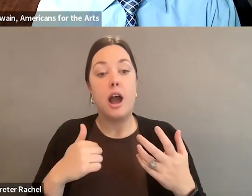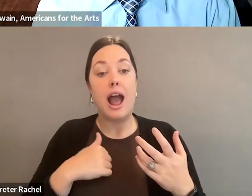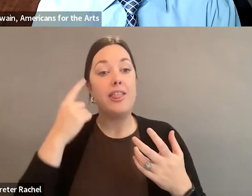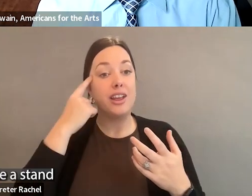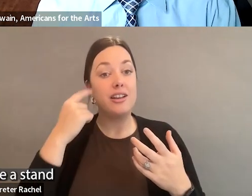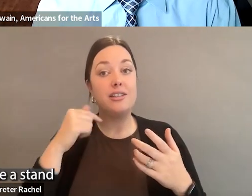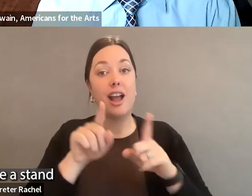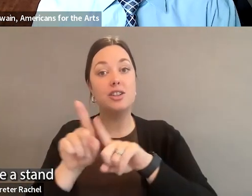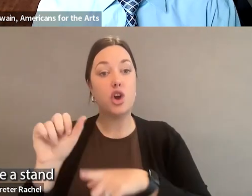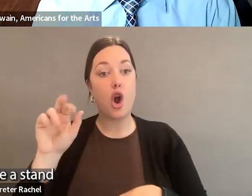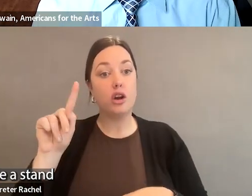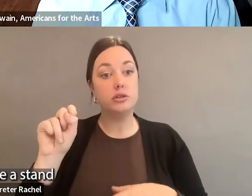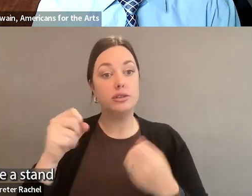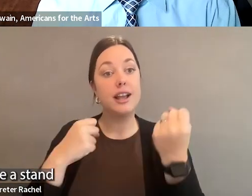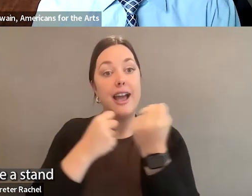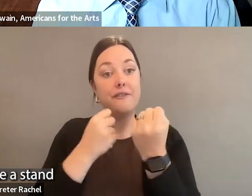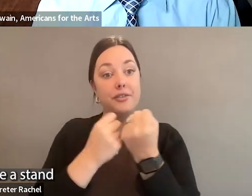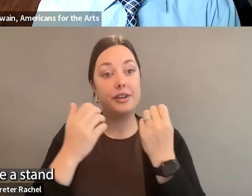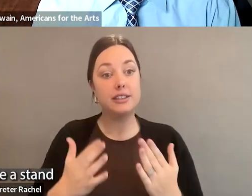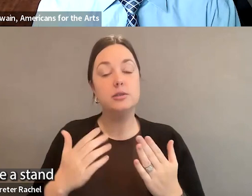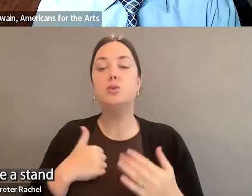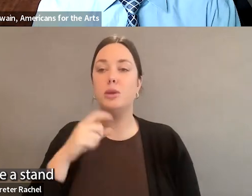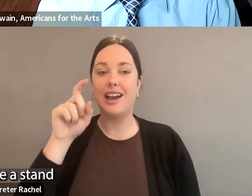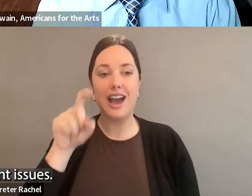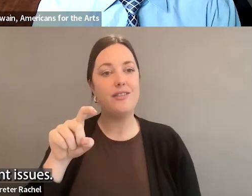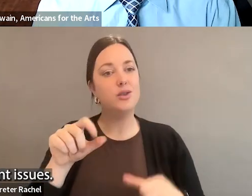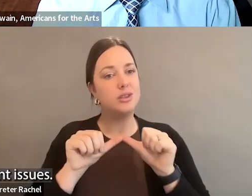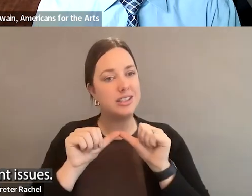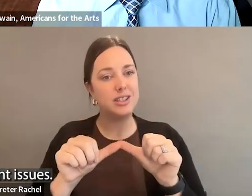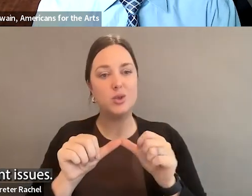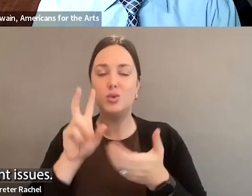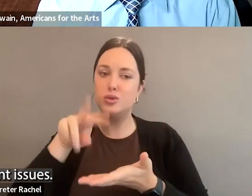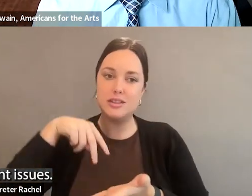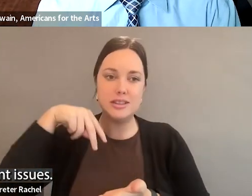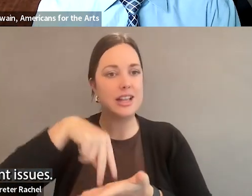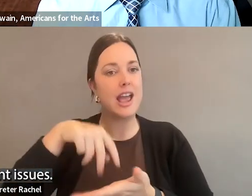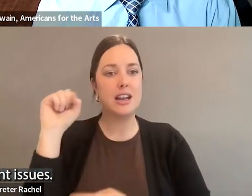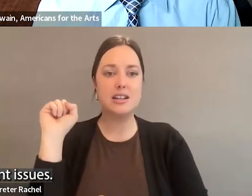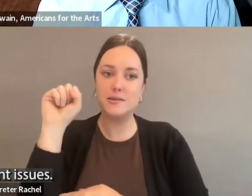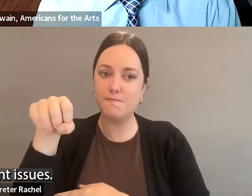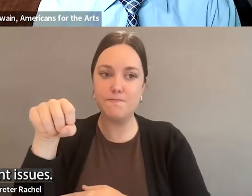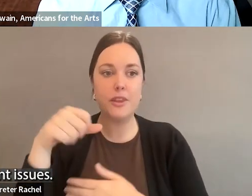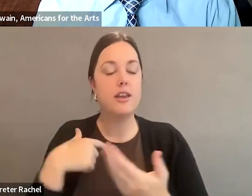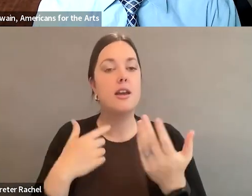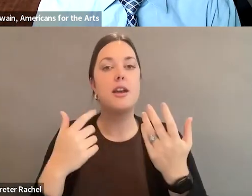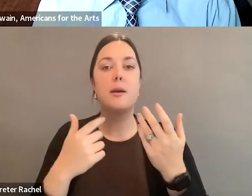we need to continue to take a stand on some of these important issues. And so,